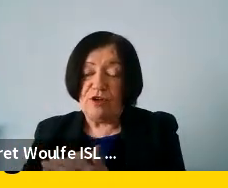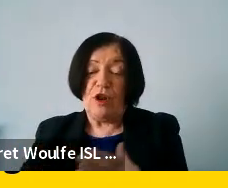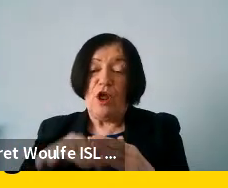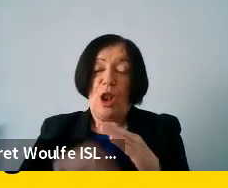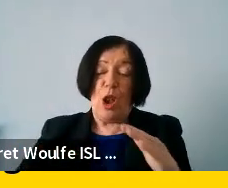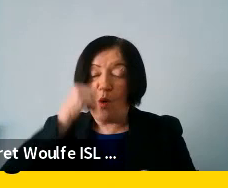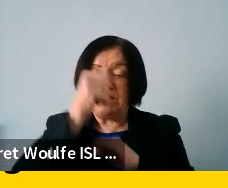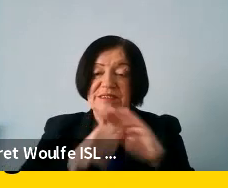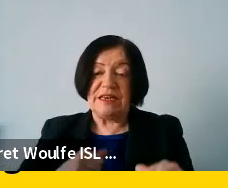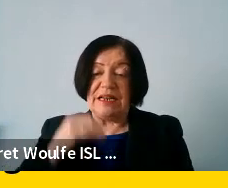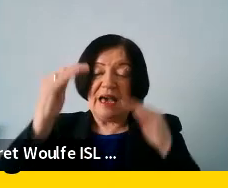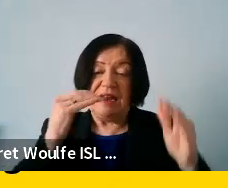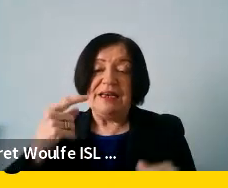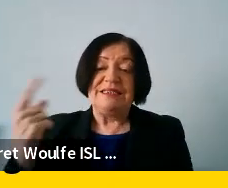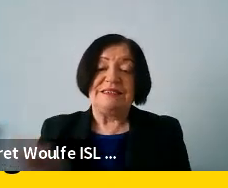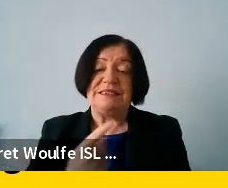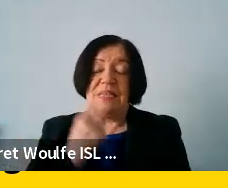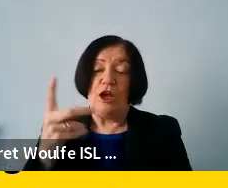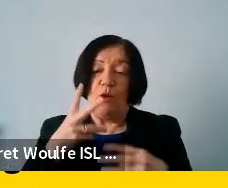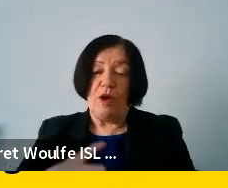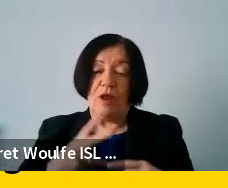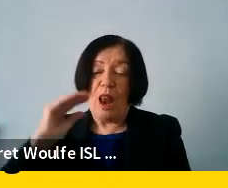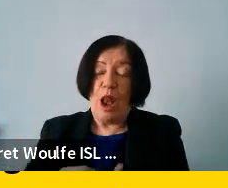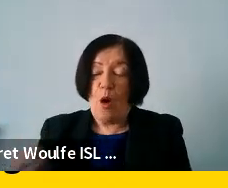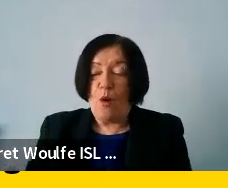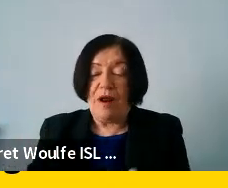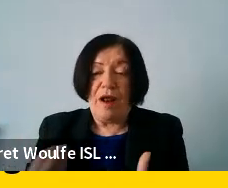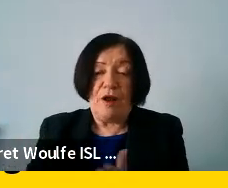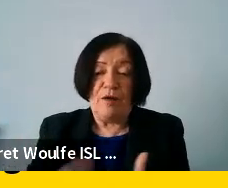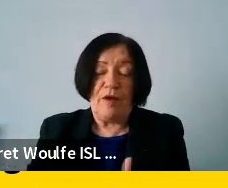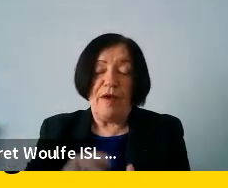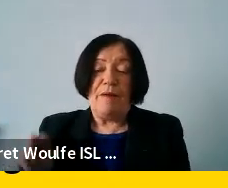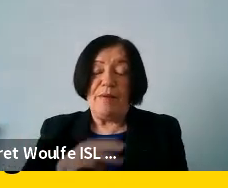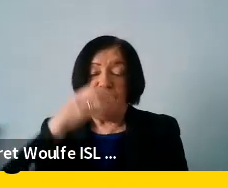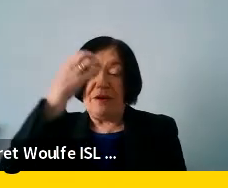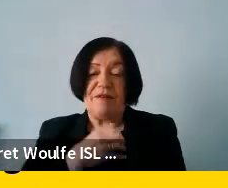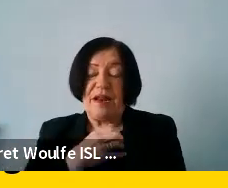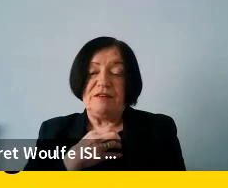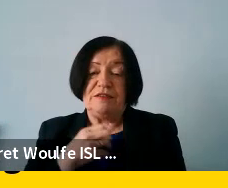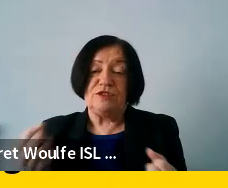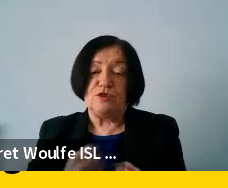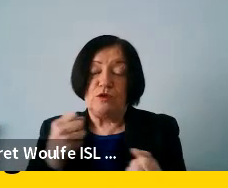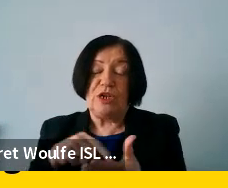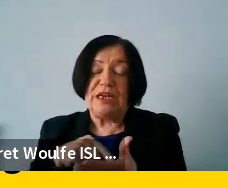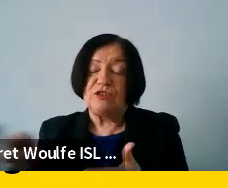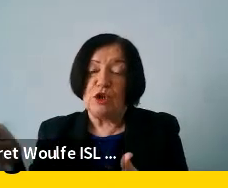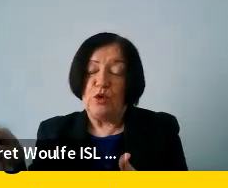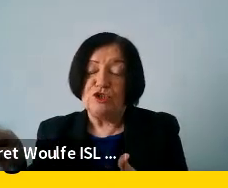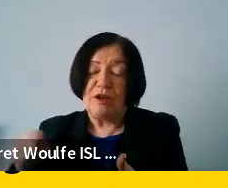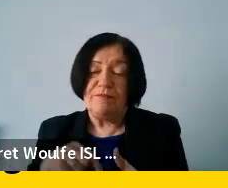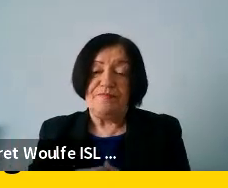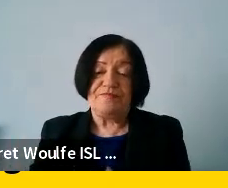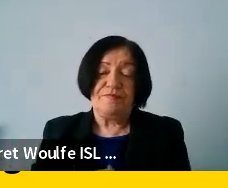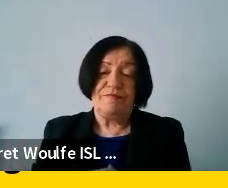adults, single women, low income household. People facing social exclusion, um,